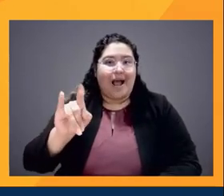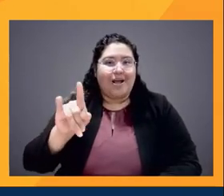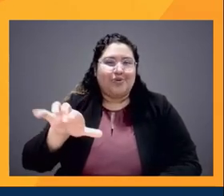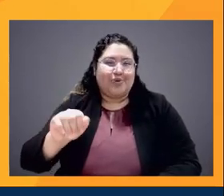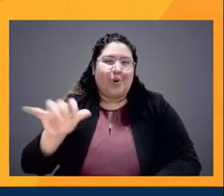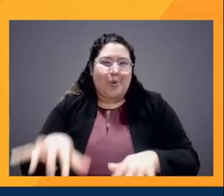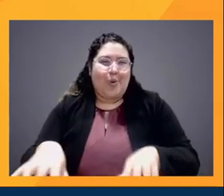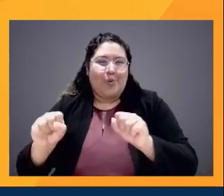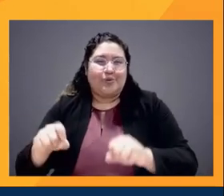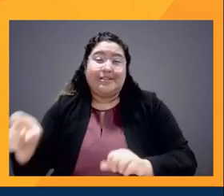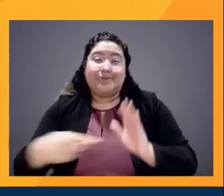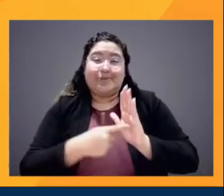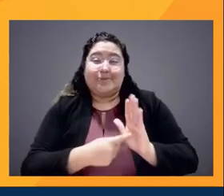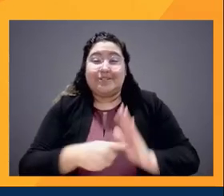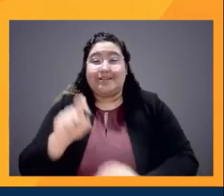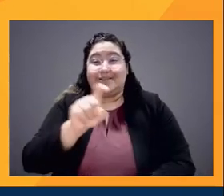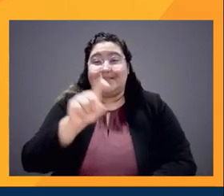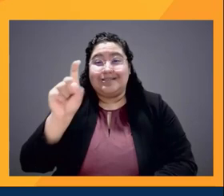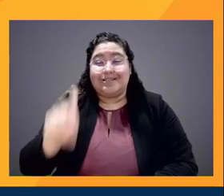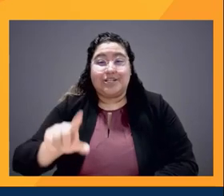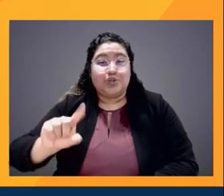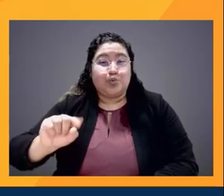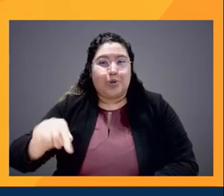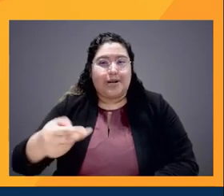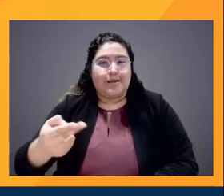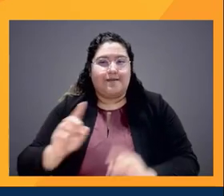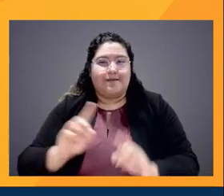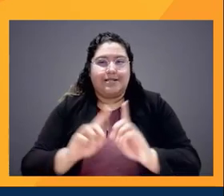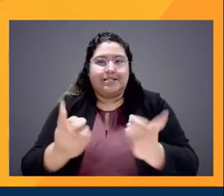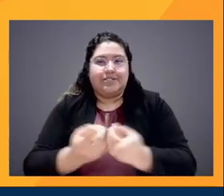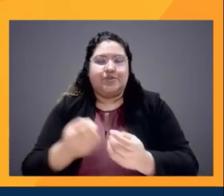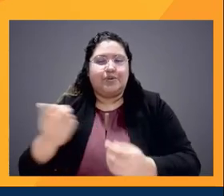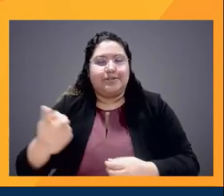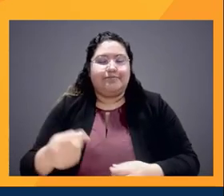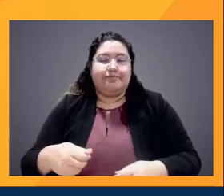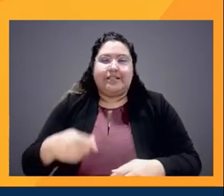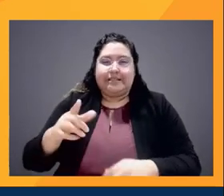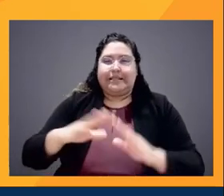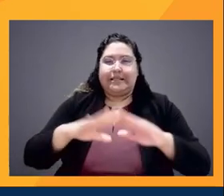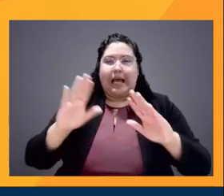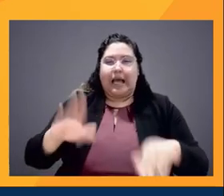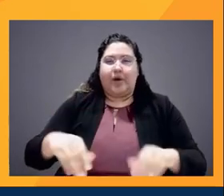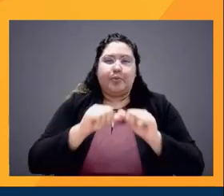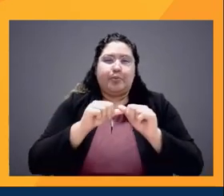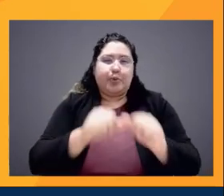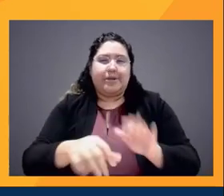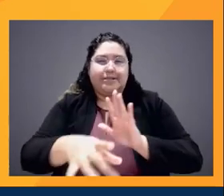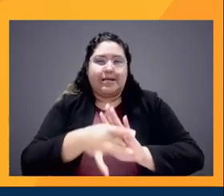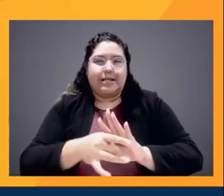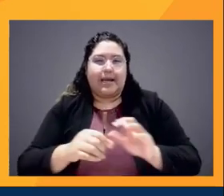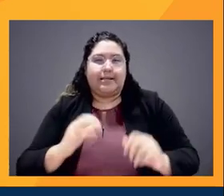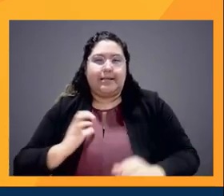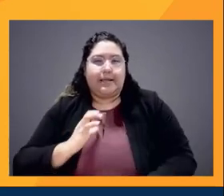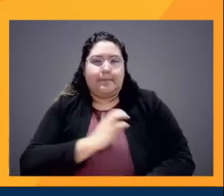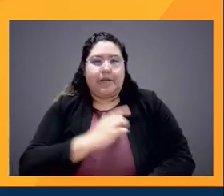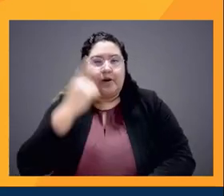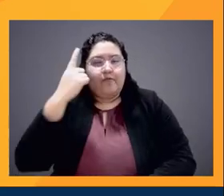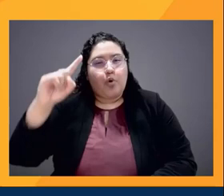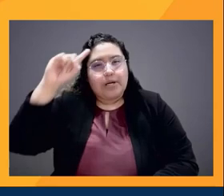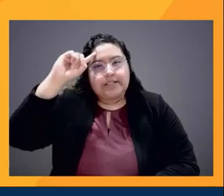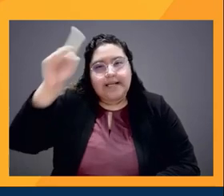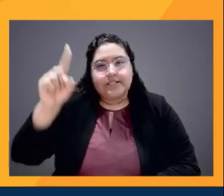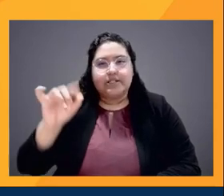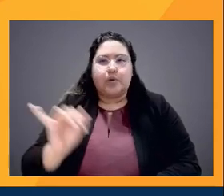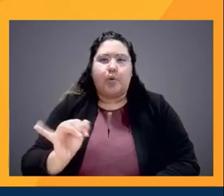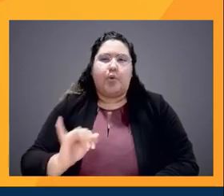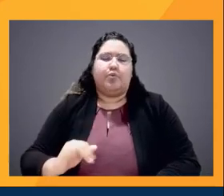20th District. He serves on the House Permanent Select Committee on Intelligence, as well as the House Foreign Affairs Committee